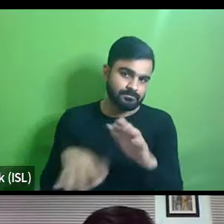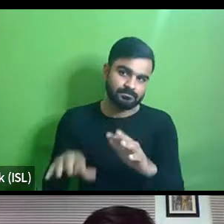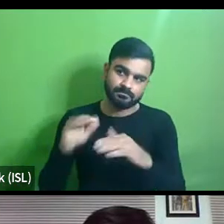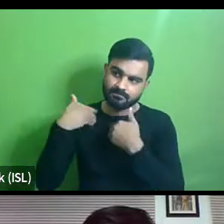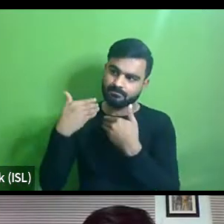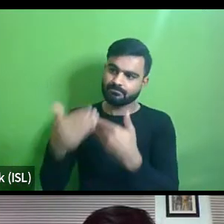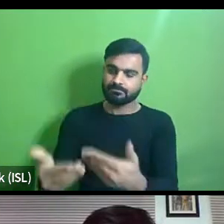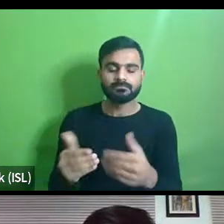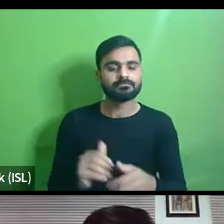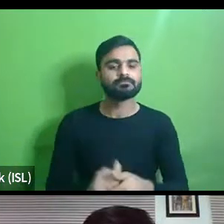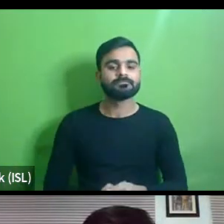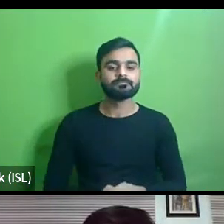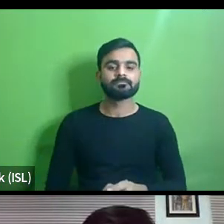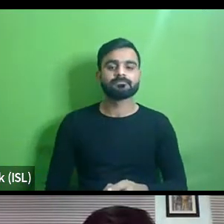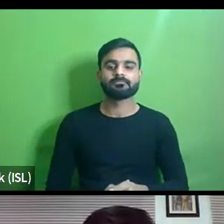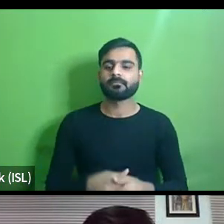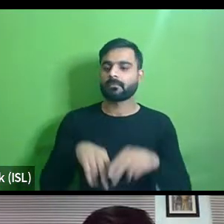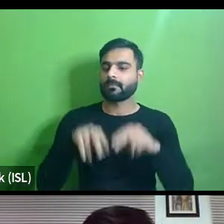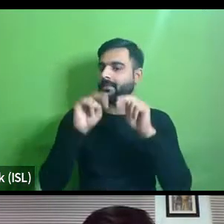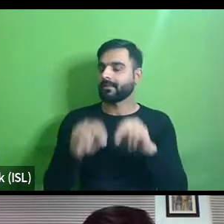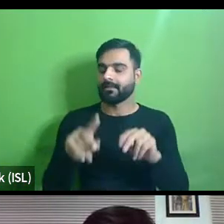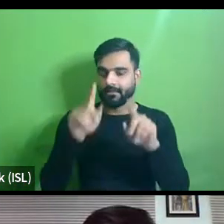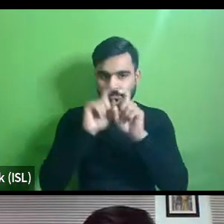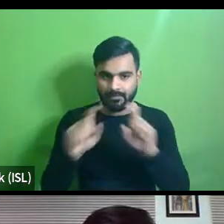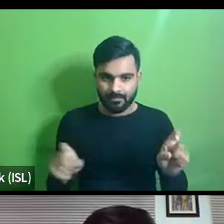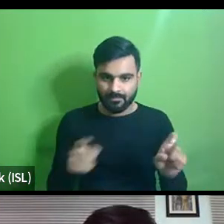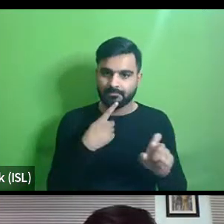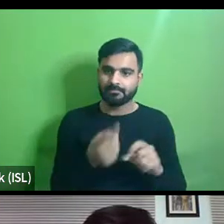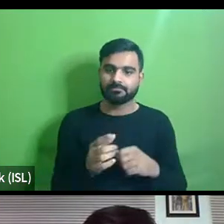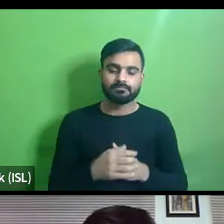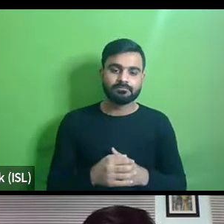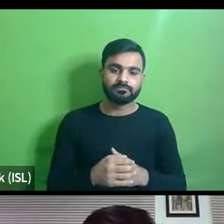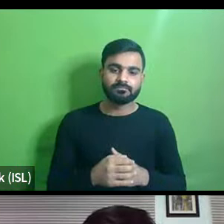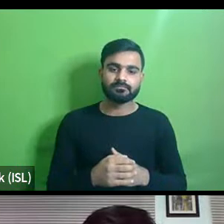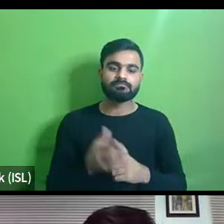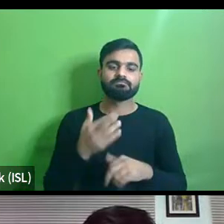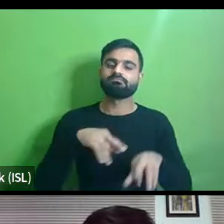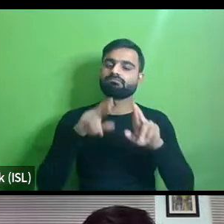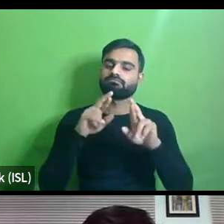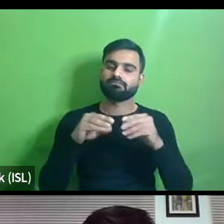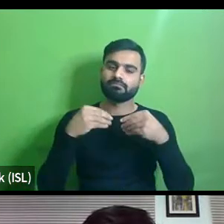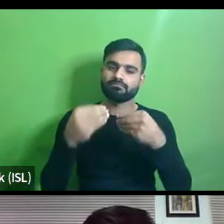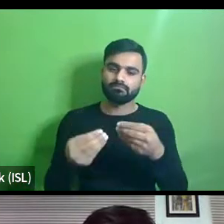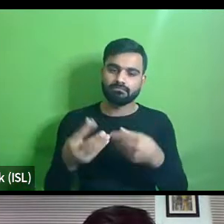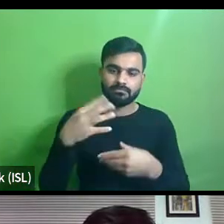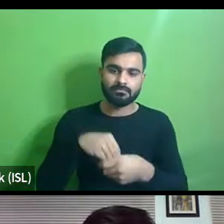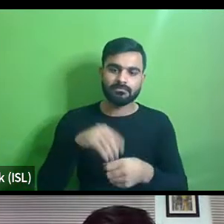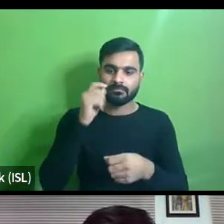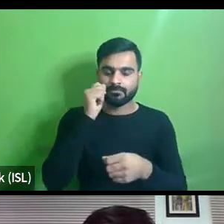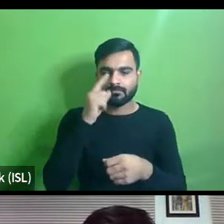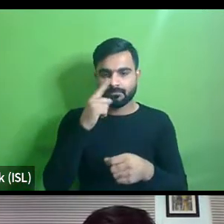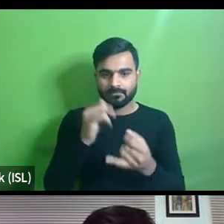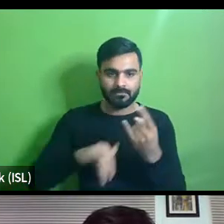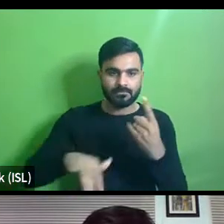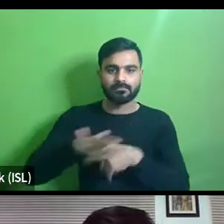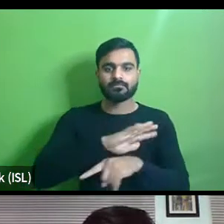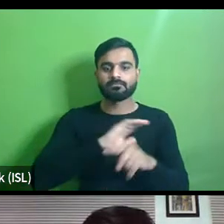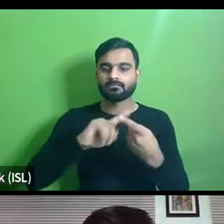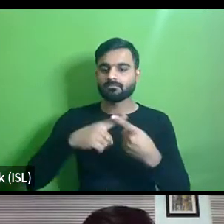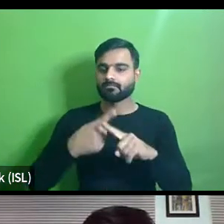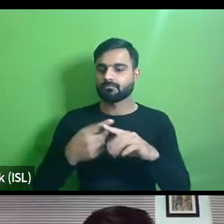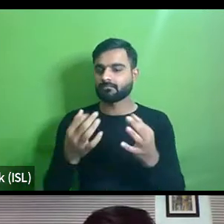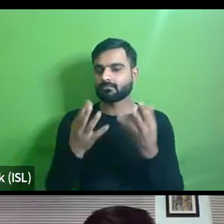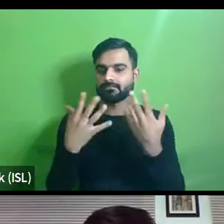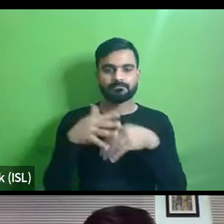of uh being in teams where uh uh we were expected to give inputs as gender and social inclusion experts into